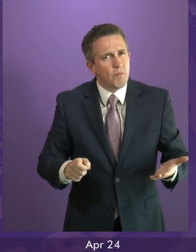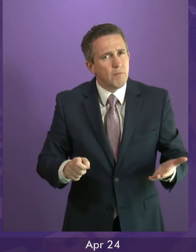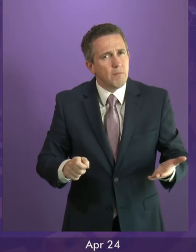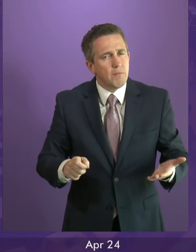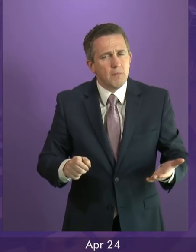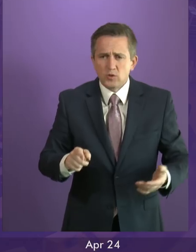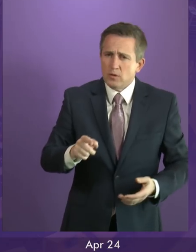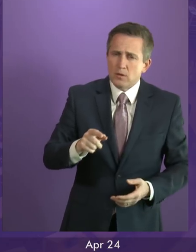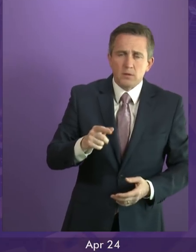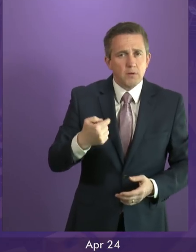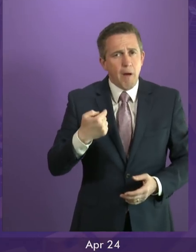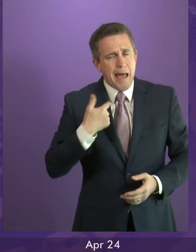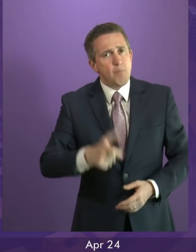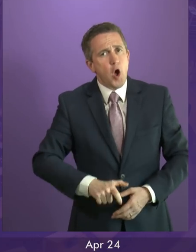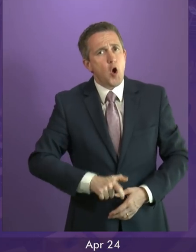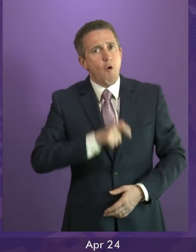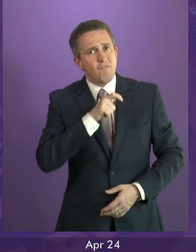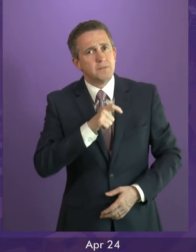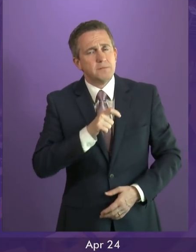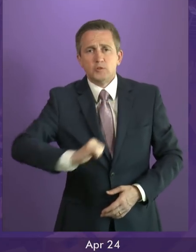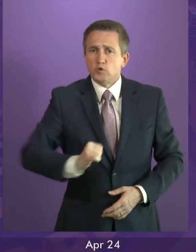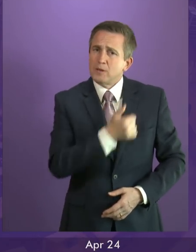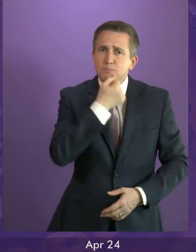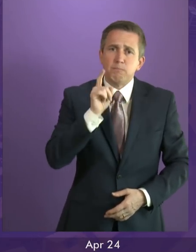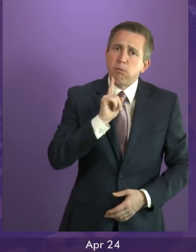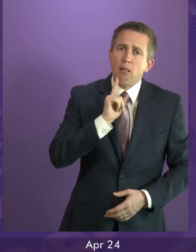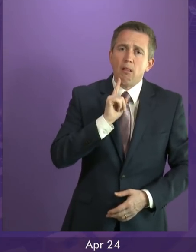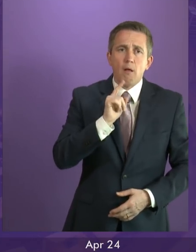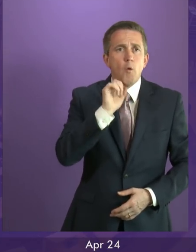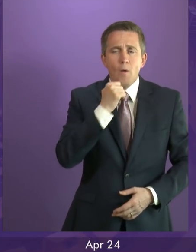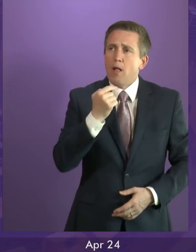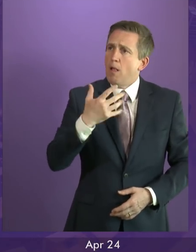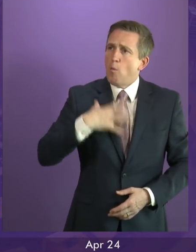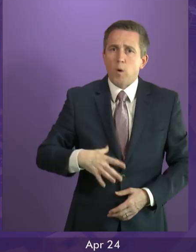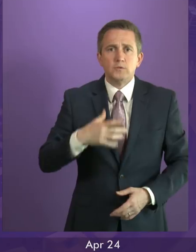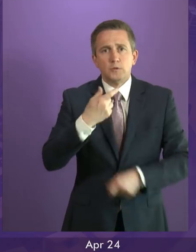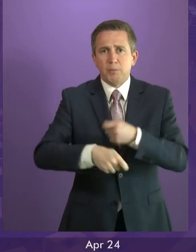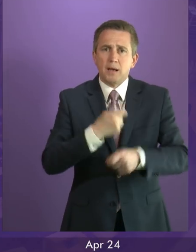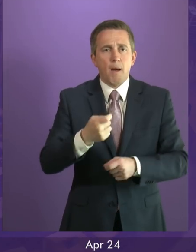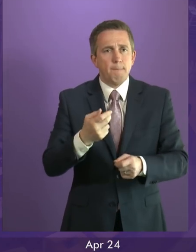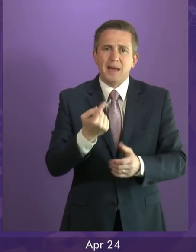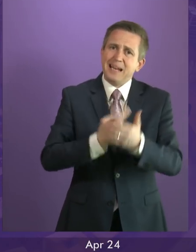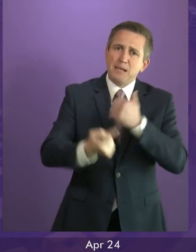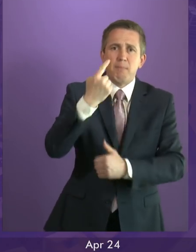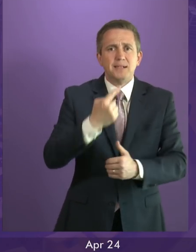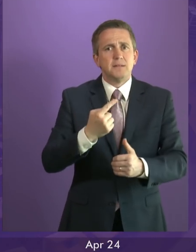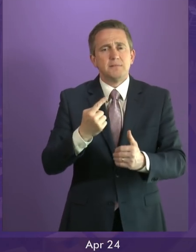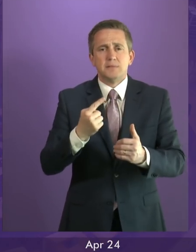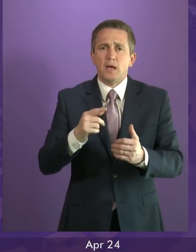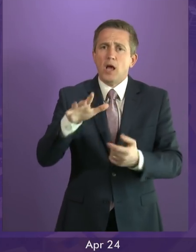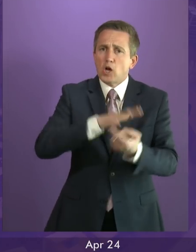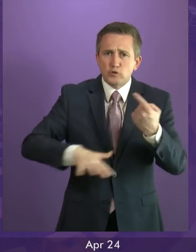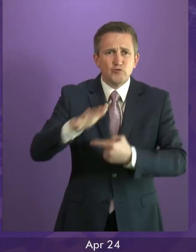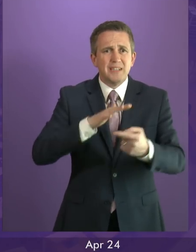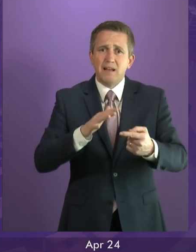is the case, I am confident that what the Scottish people will decide is to become a normal, equal, independent country, able to play a